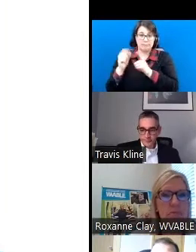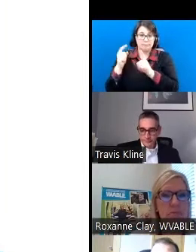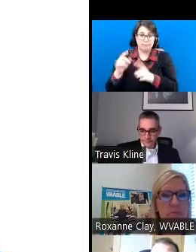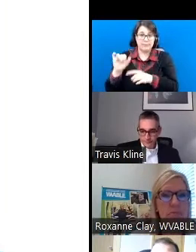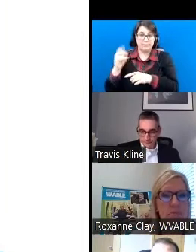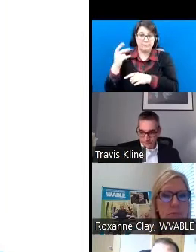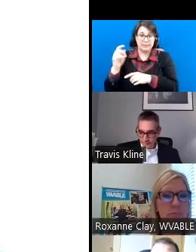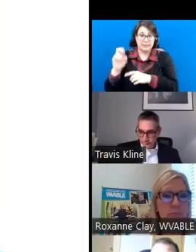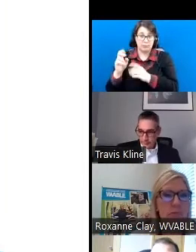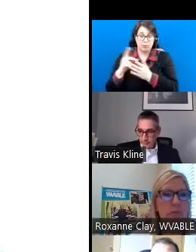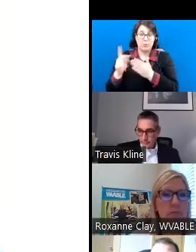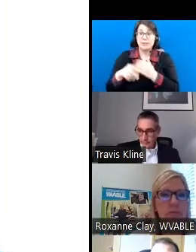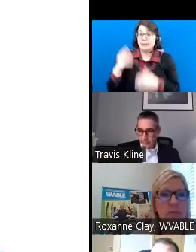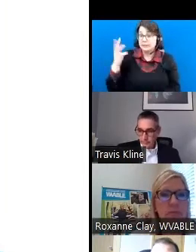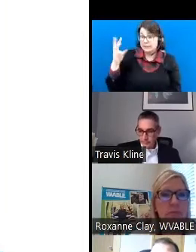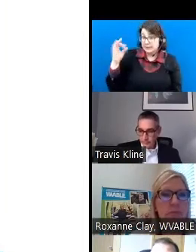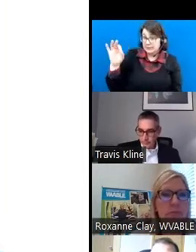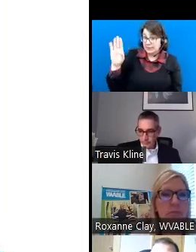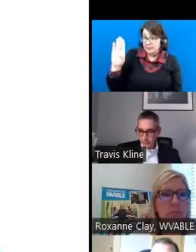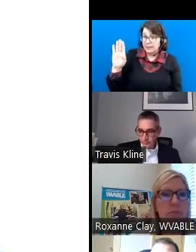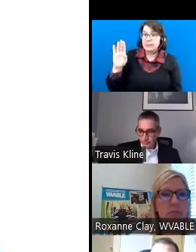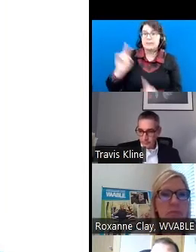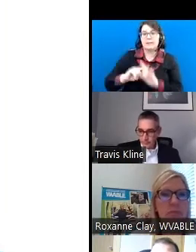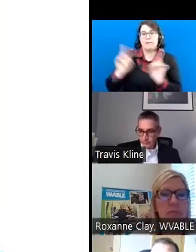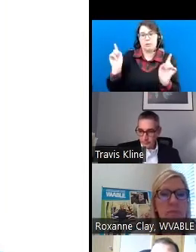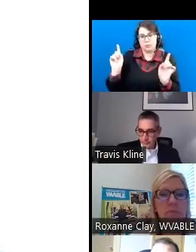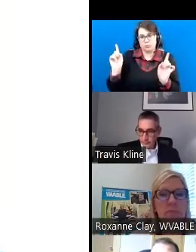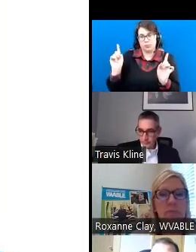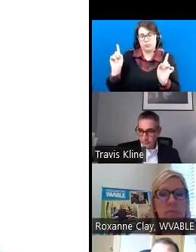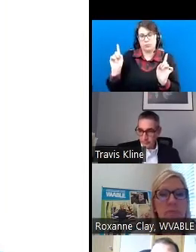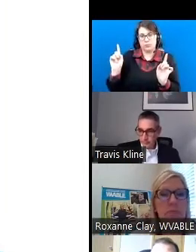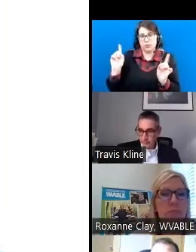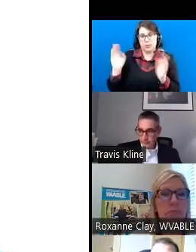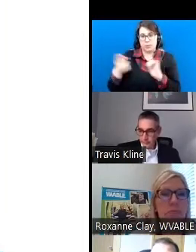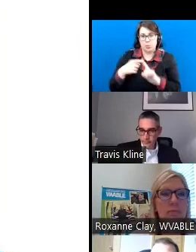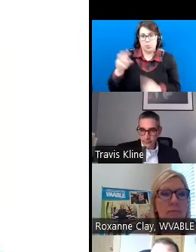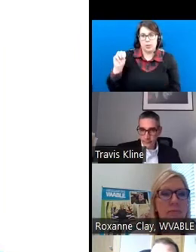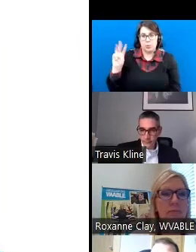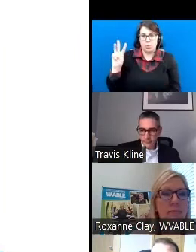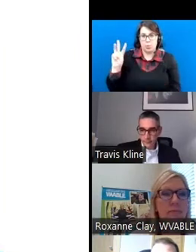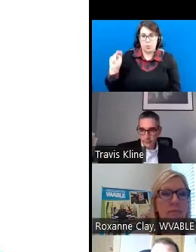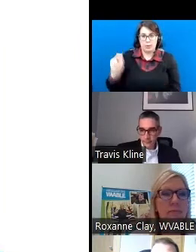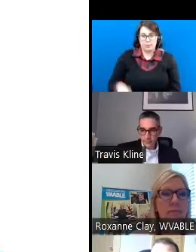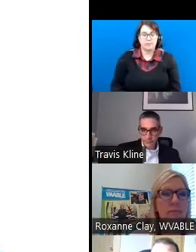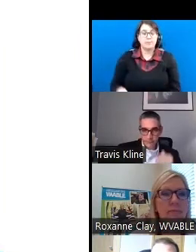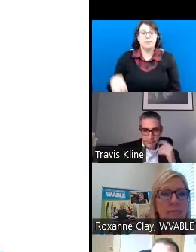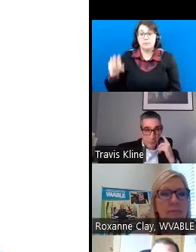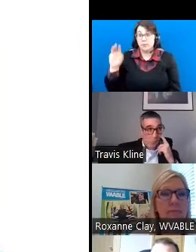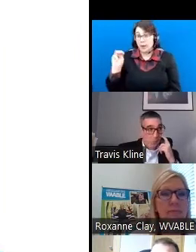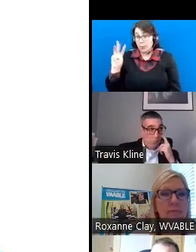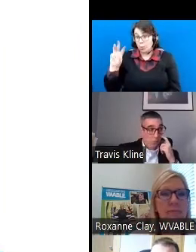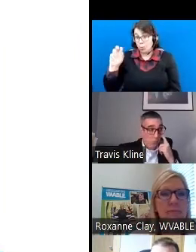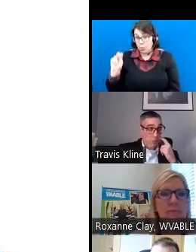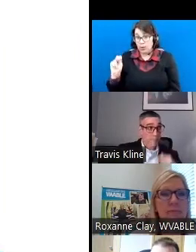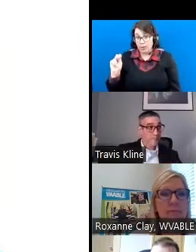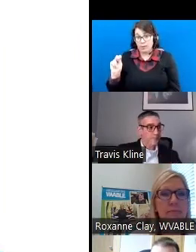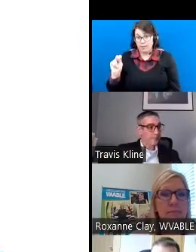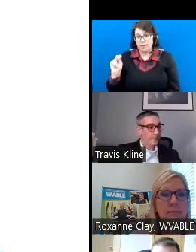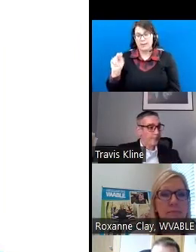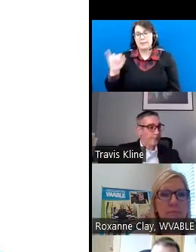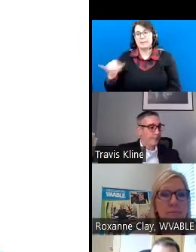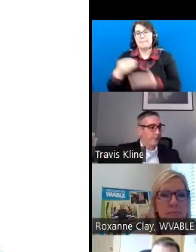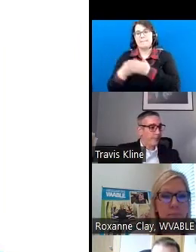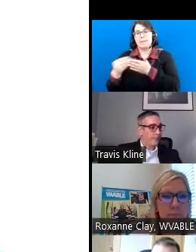1619B is different than MWIN. MWIN is our Medicaid buy-in